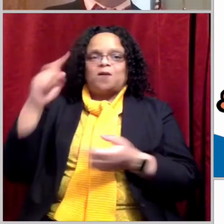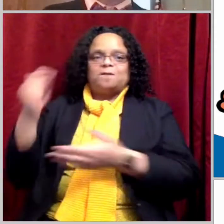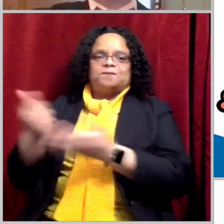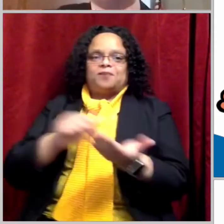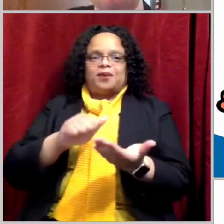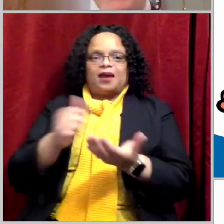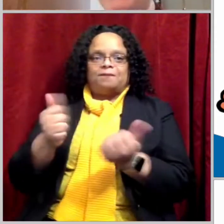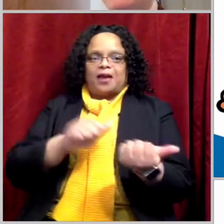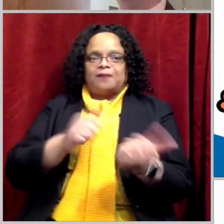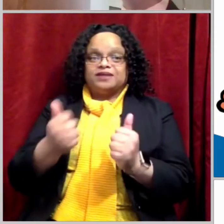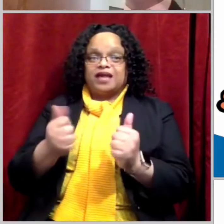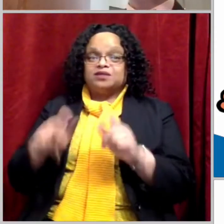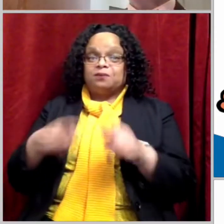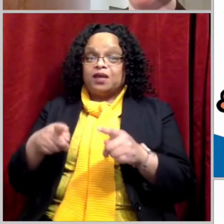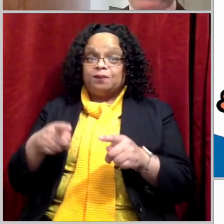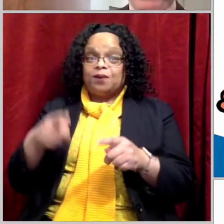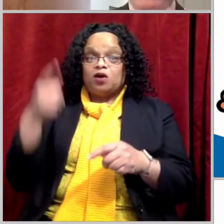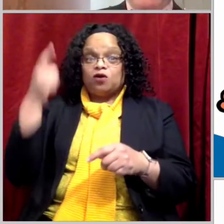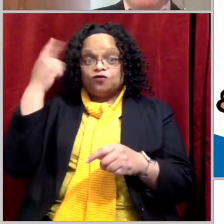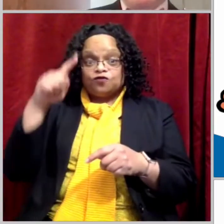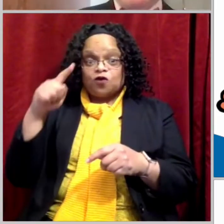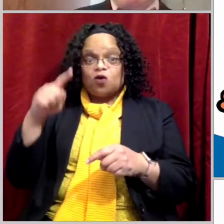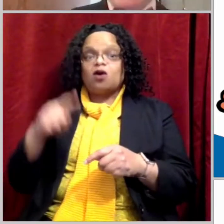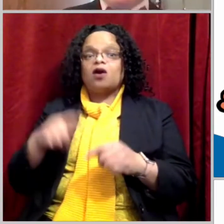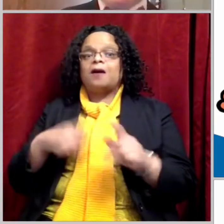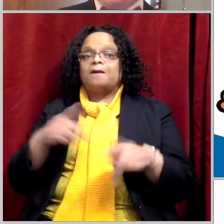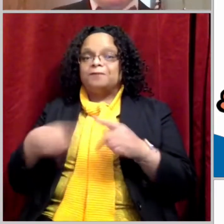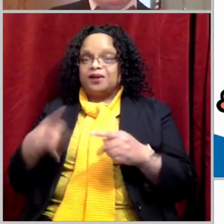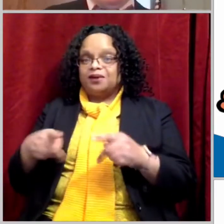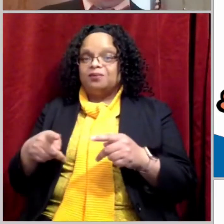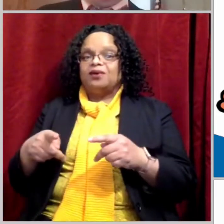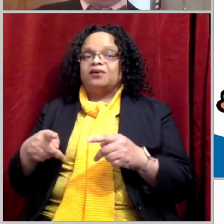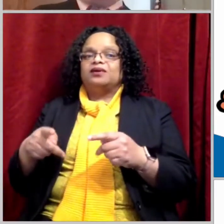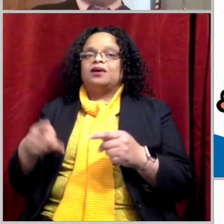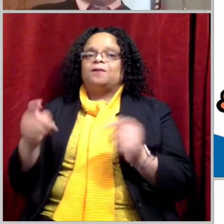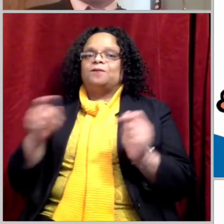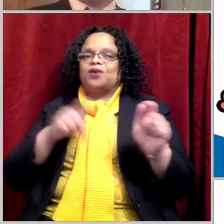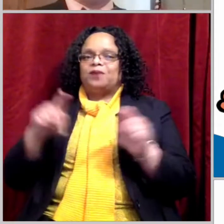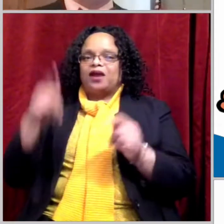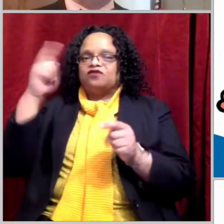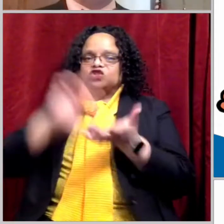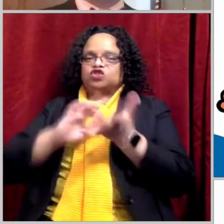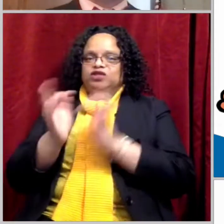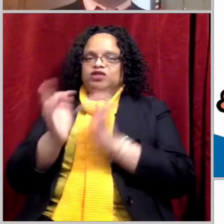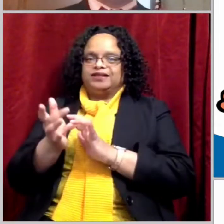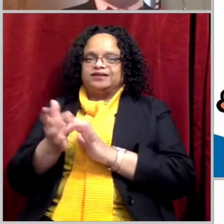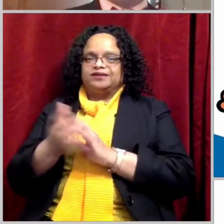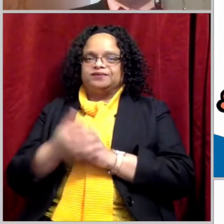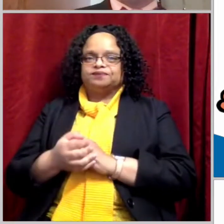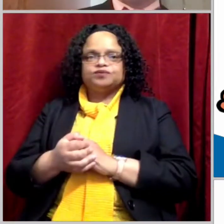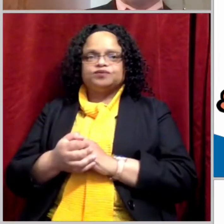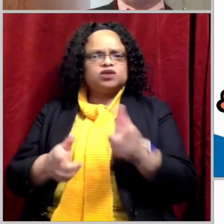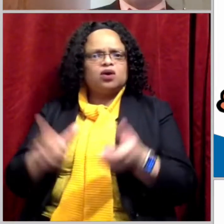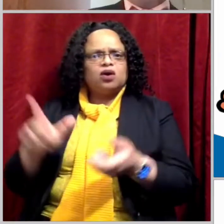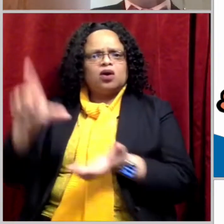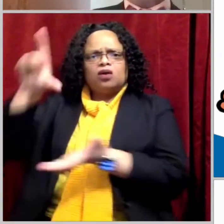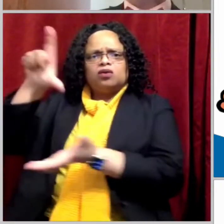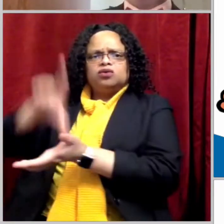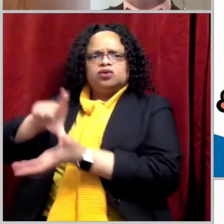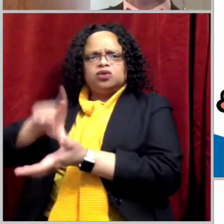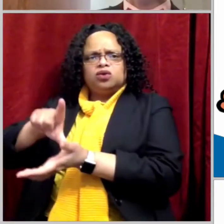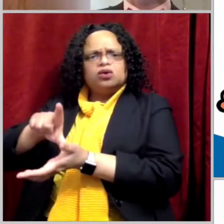sins, to prepare the way for the master. And as we see here in Luke chapter 7, verse 30,